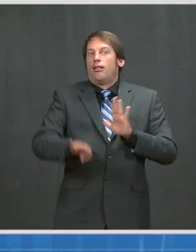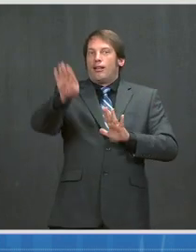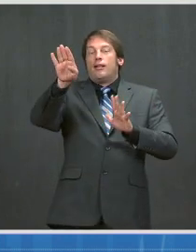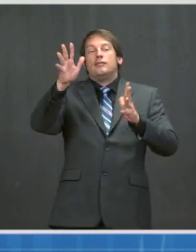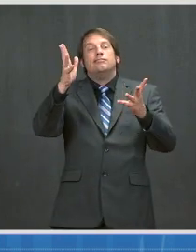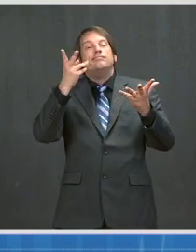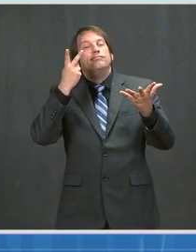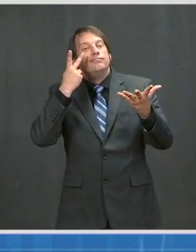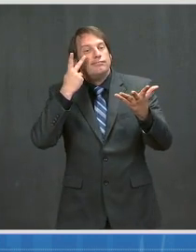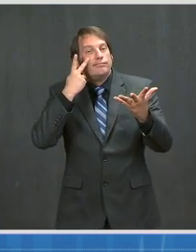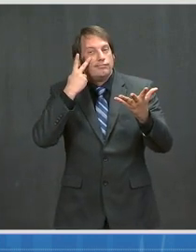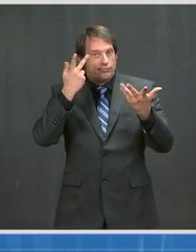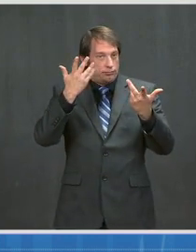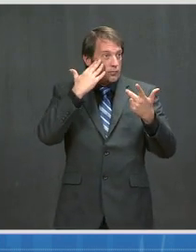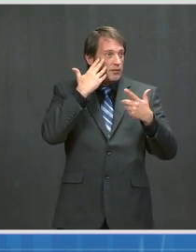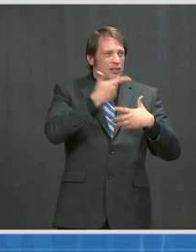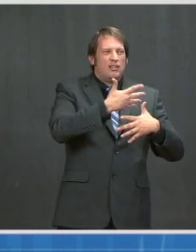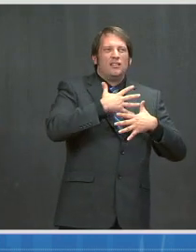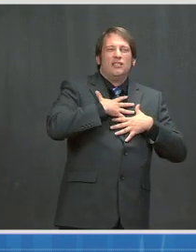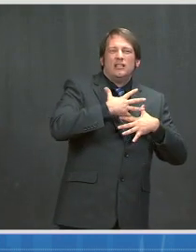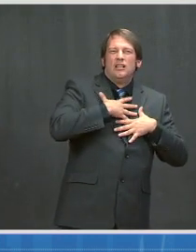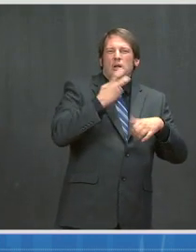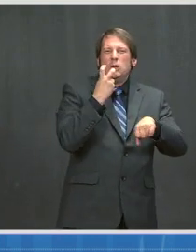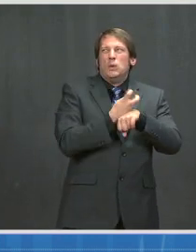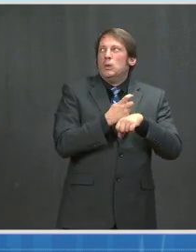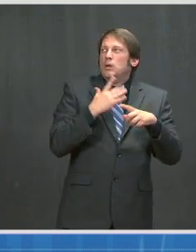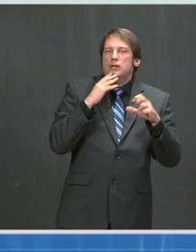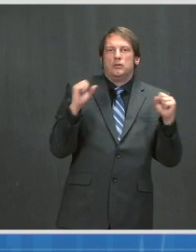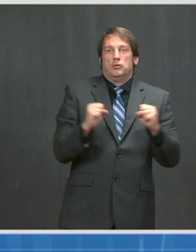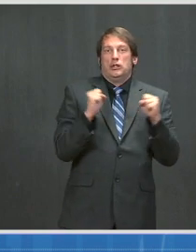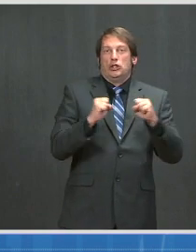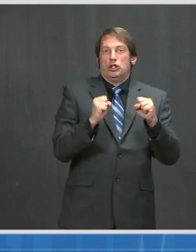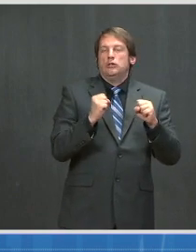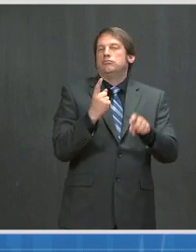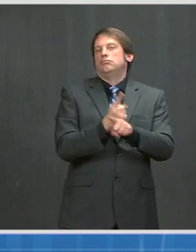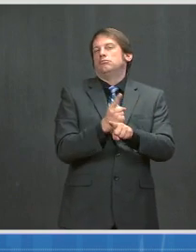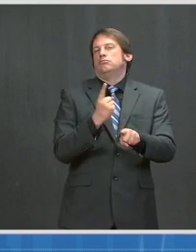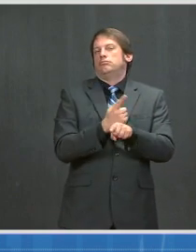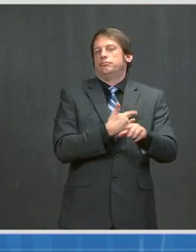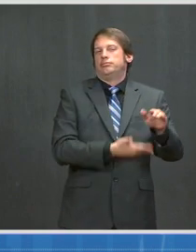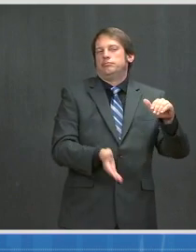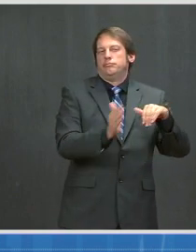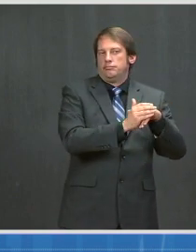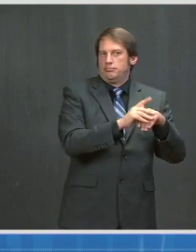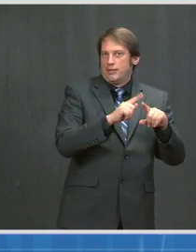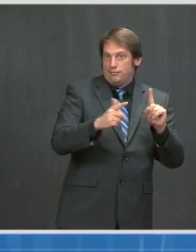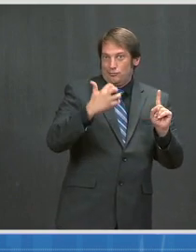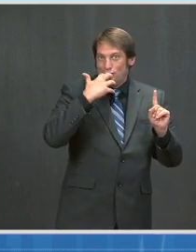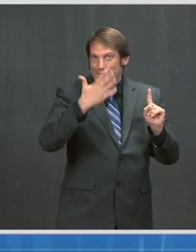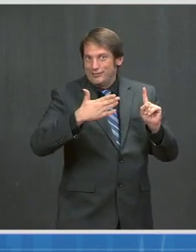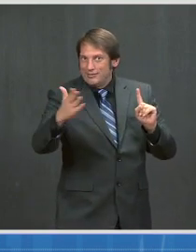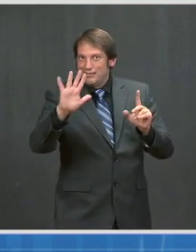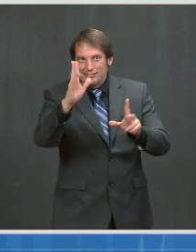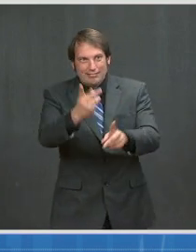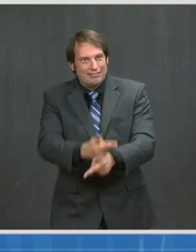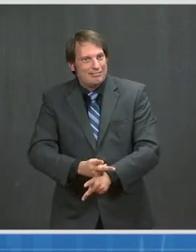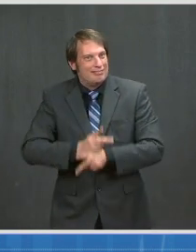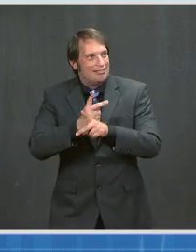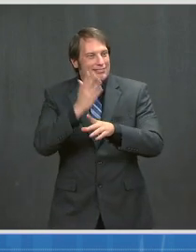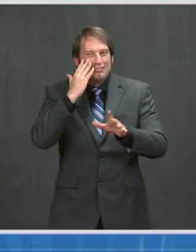coronaviruses specifically. But I think it's — we haven't yet seen that, so I think we're going to have to be careful throughout the spring and the summer here.